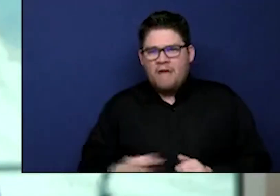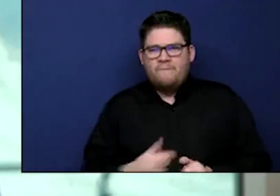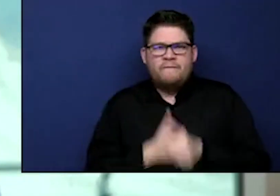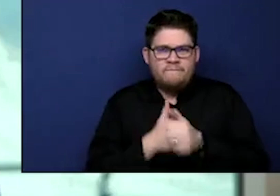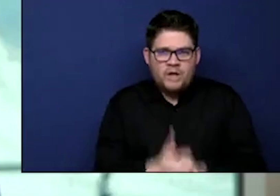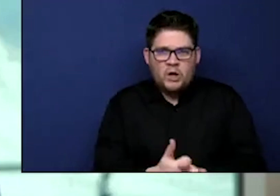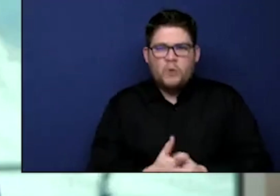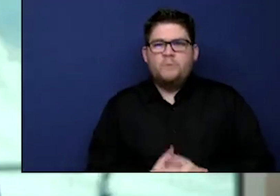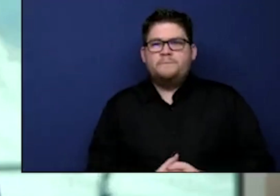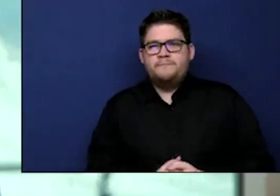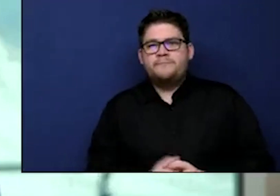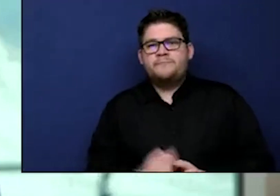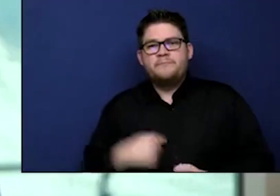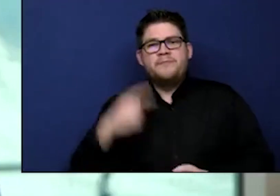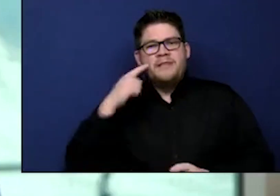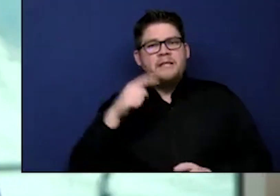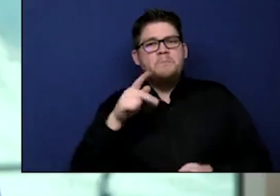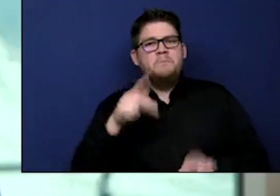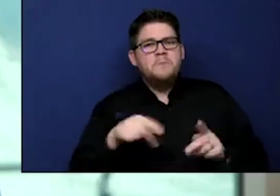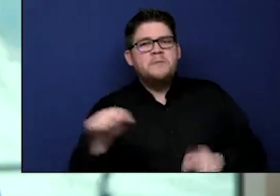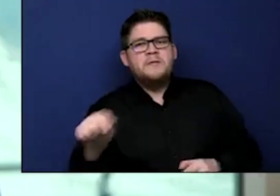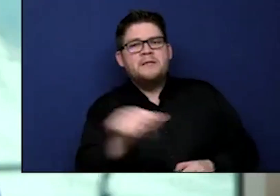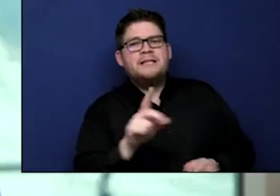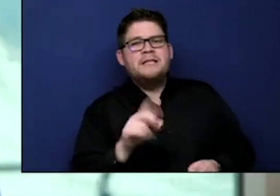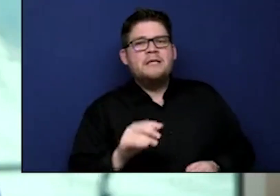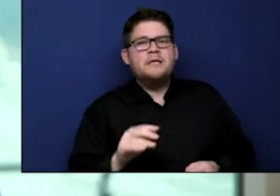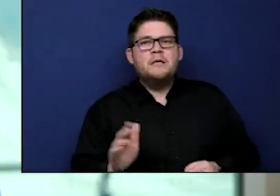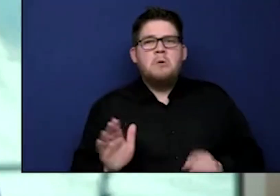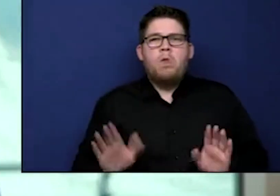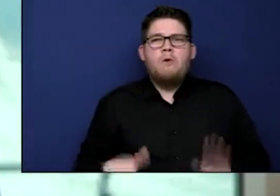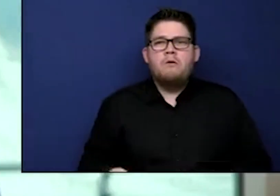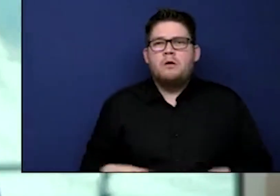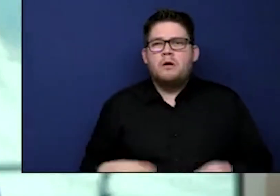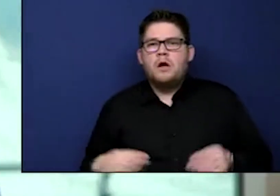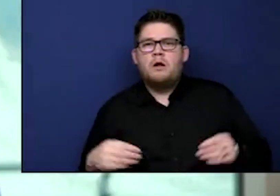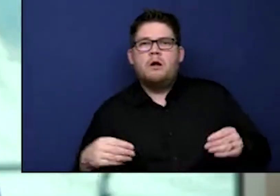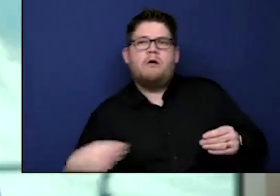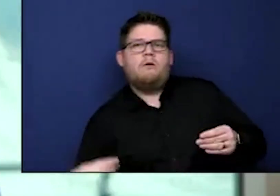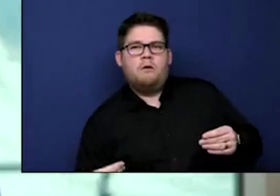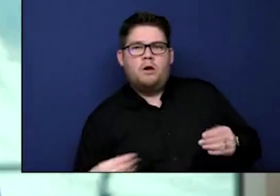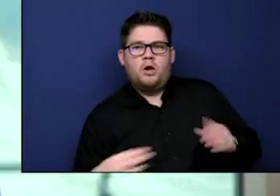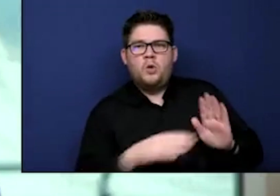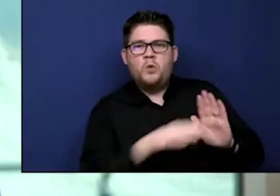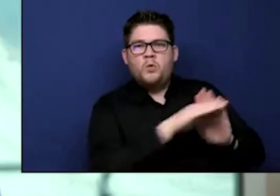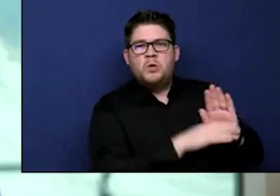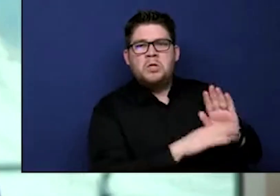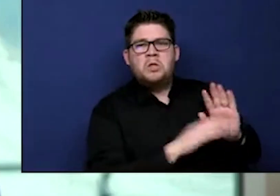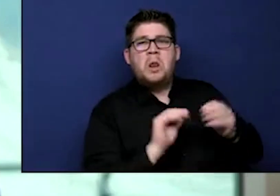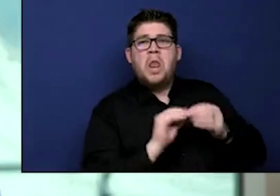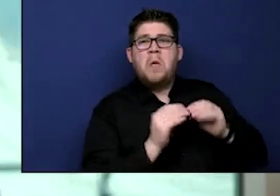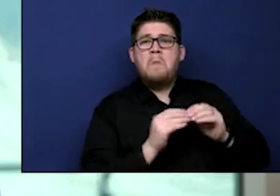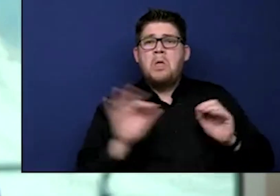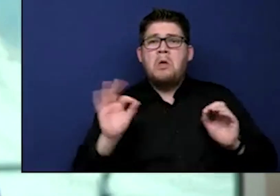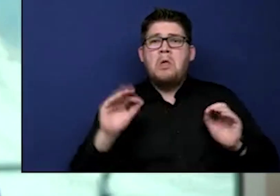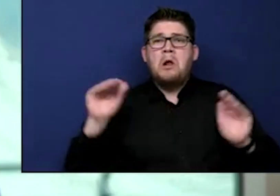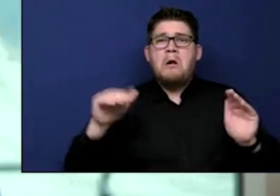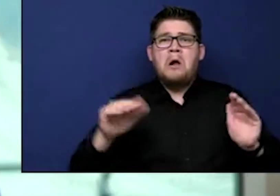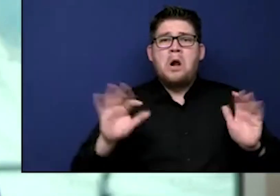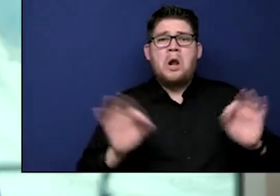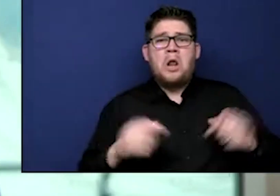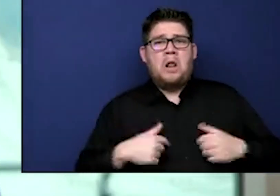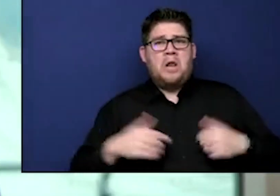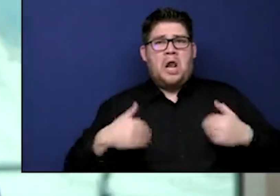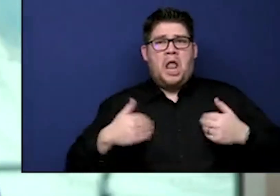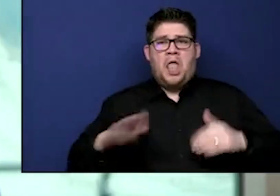think we had some complacency. We have some sense of we can get through this and that it doesn't really affect young people.